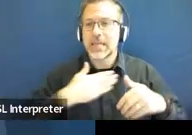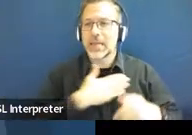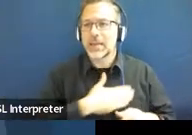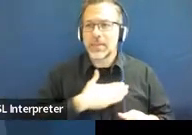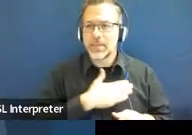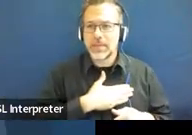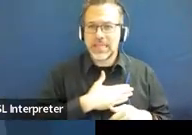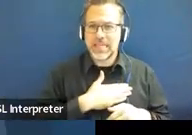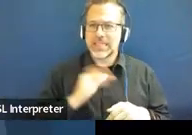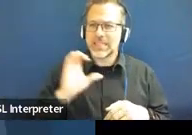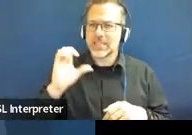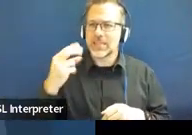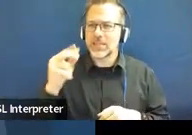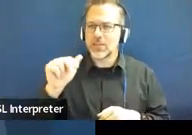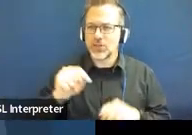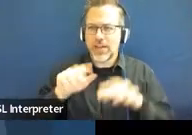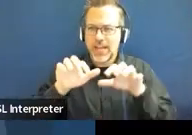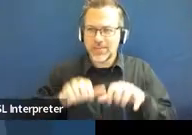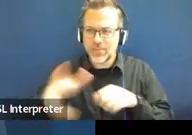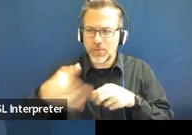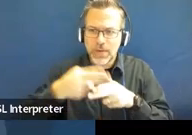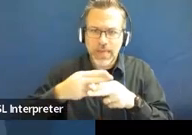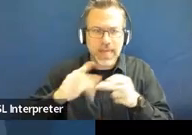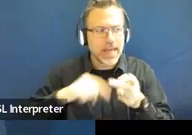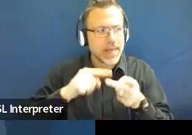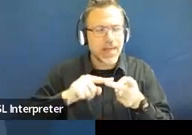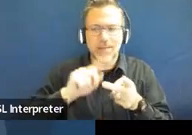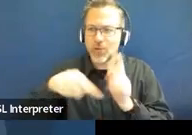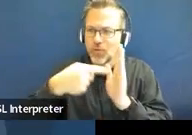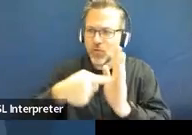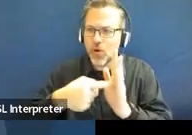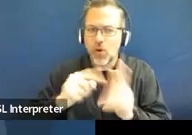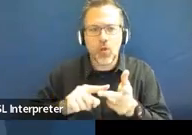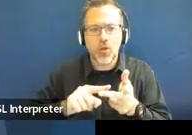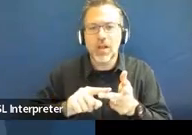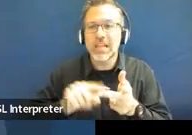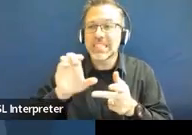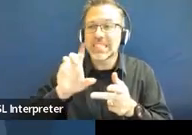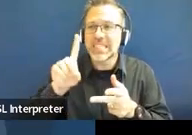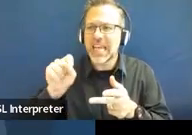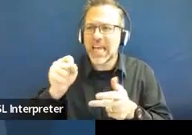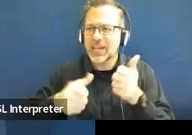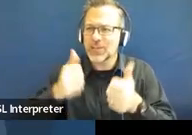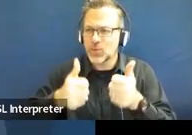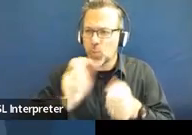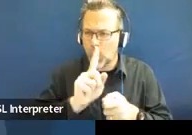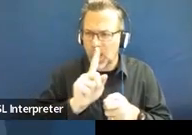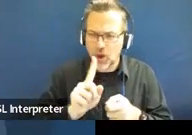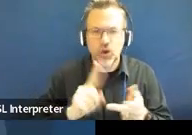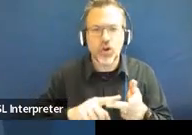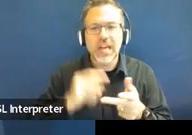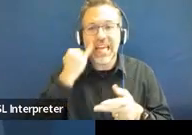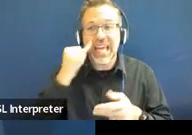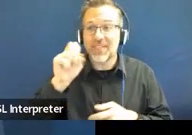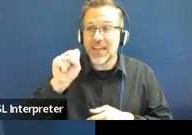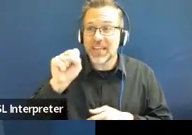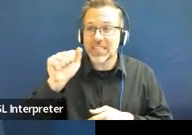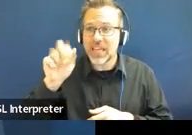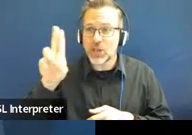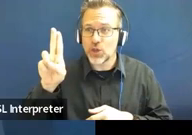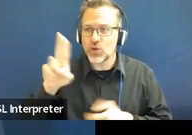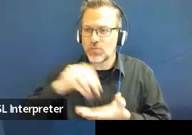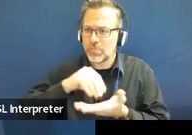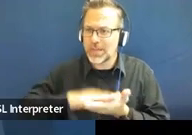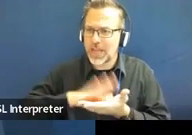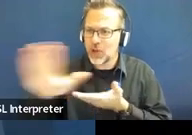your name, your role. If you're from CDS, what your site is. If you're from an SAU, please put your school. We just really